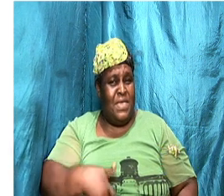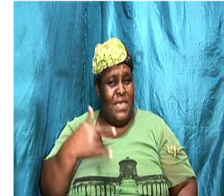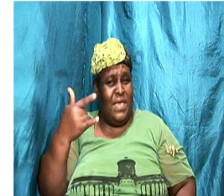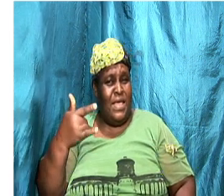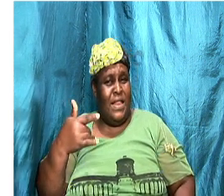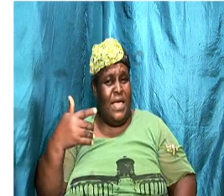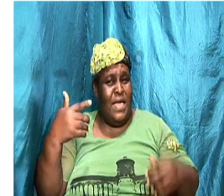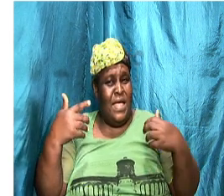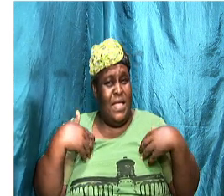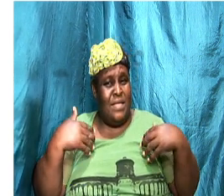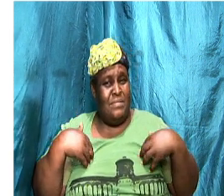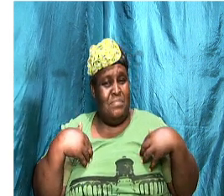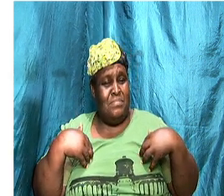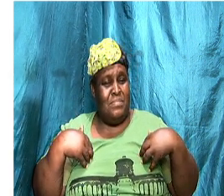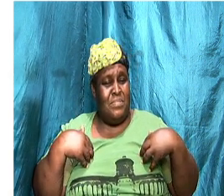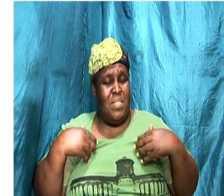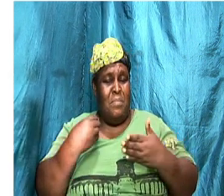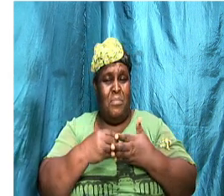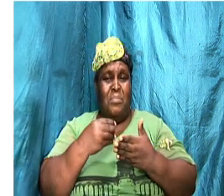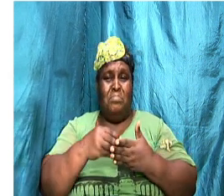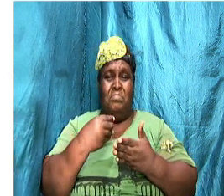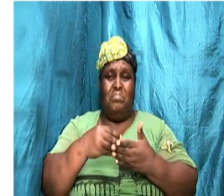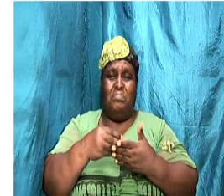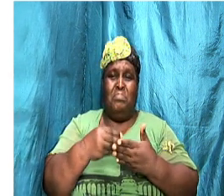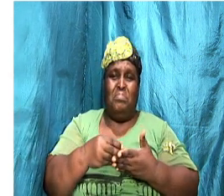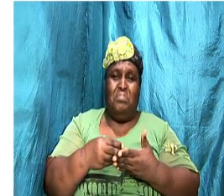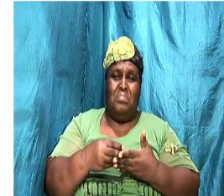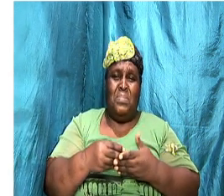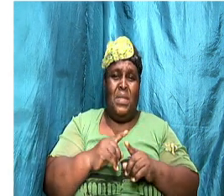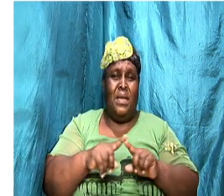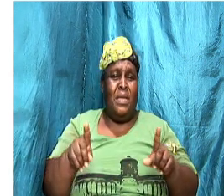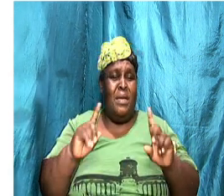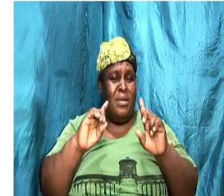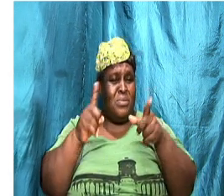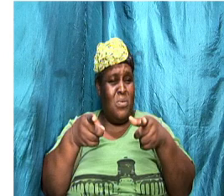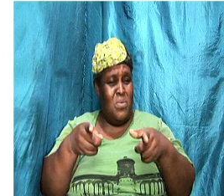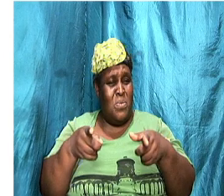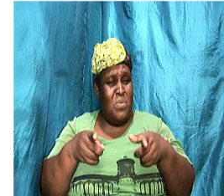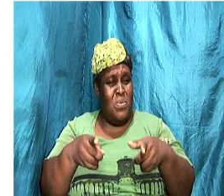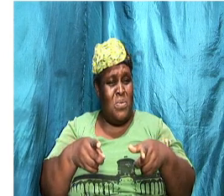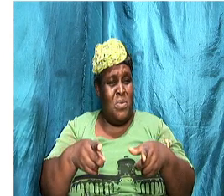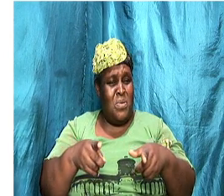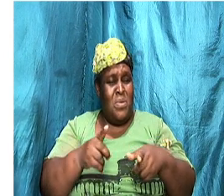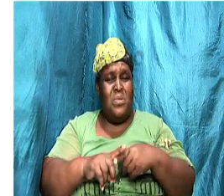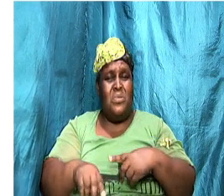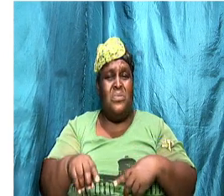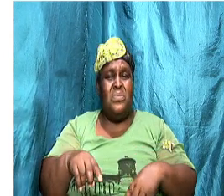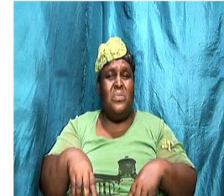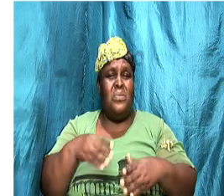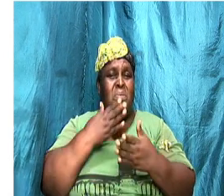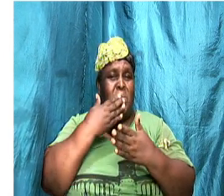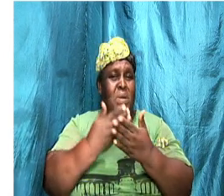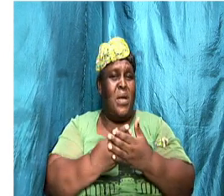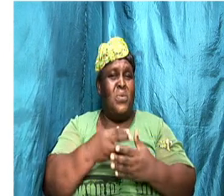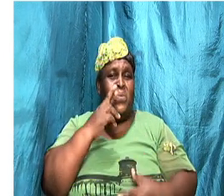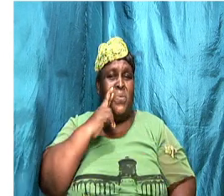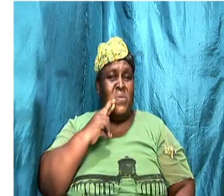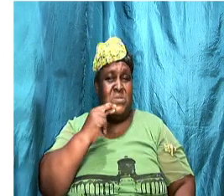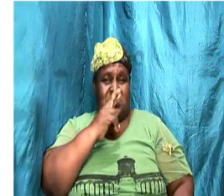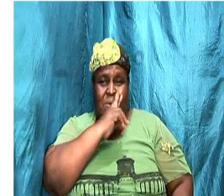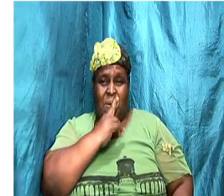have money and they can't go to a good restaurant then